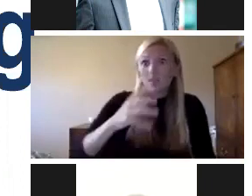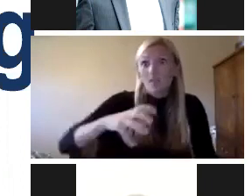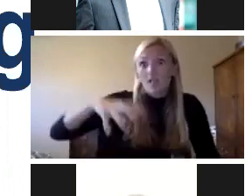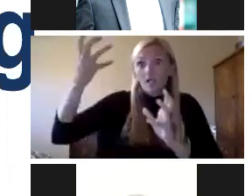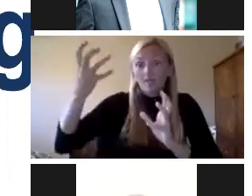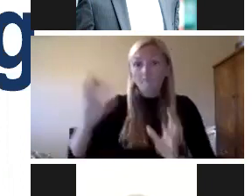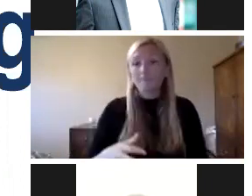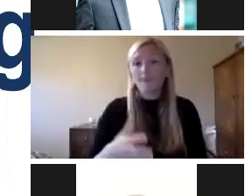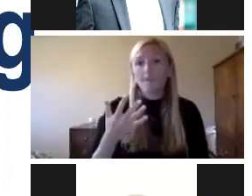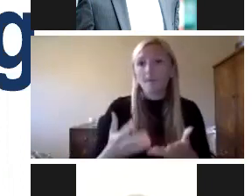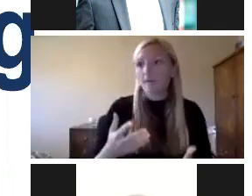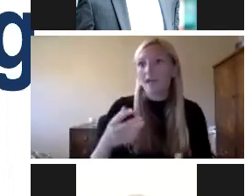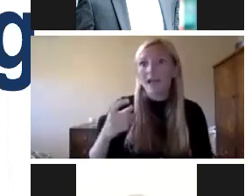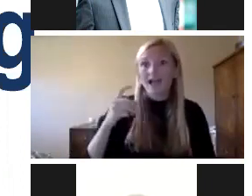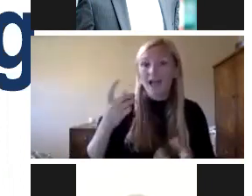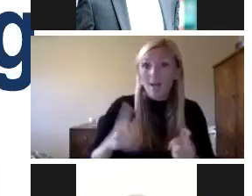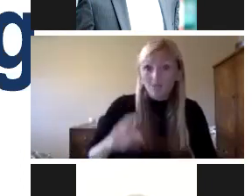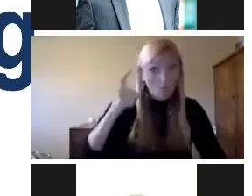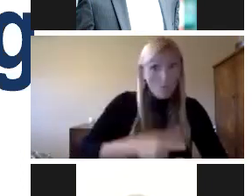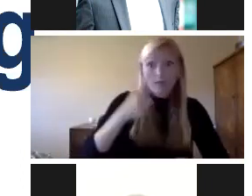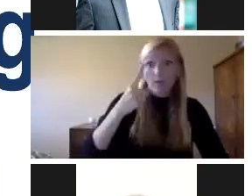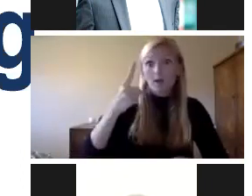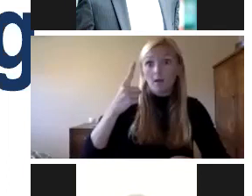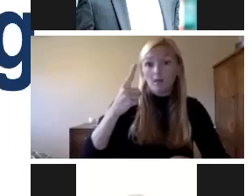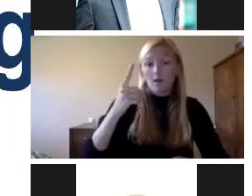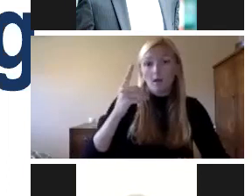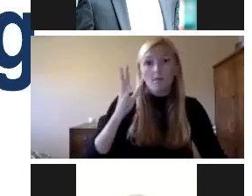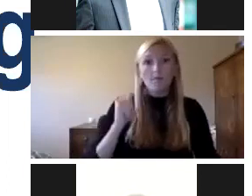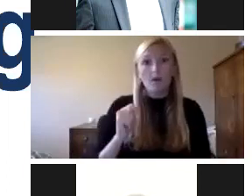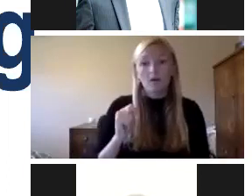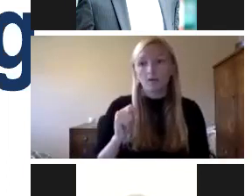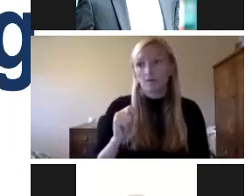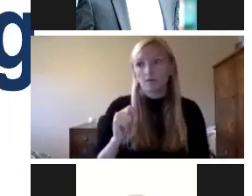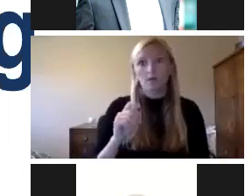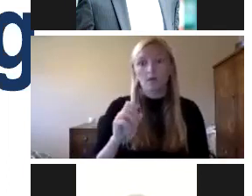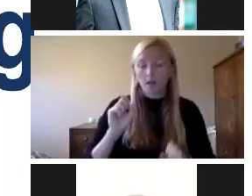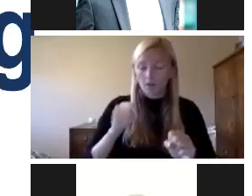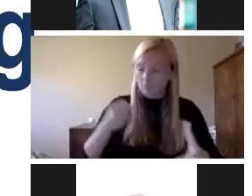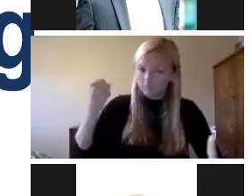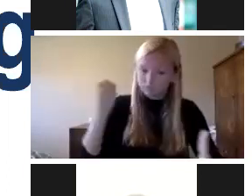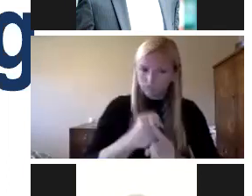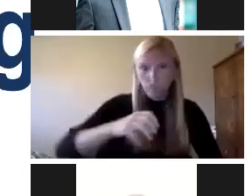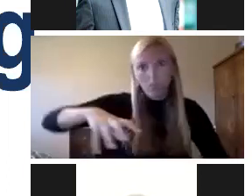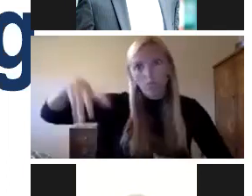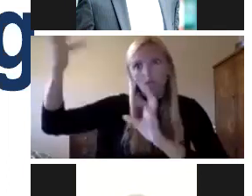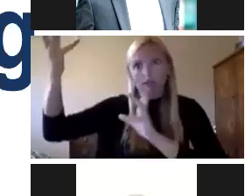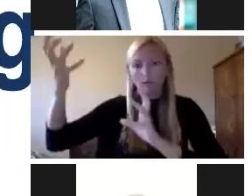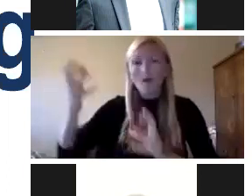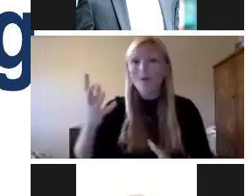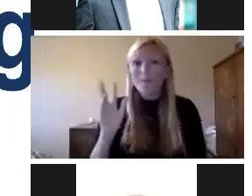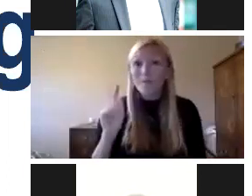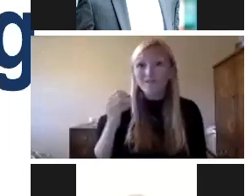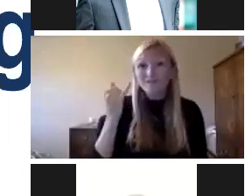example, it may happen once in a lifetime, but that once in a lifetime thing may be absolutely detrimental to your business continuity versus something that may happen